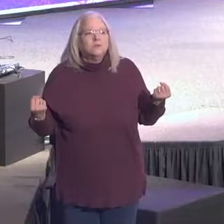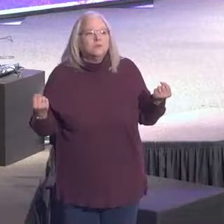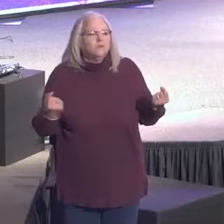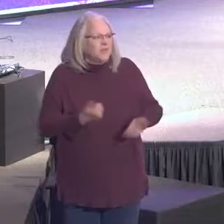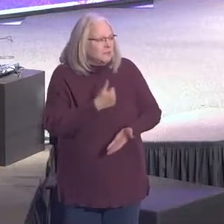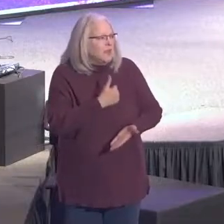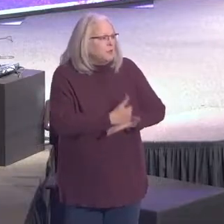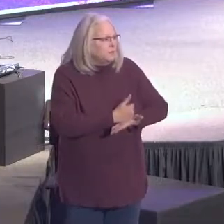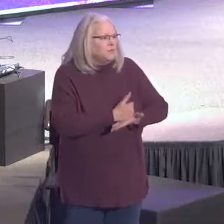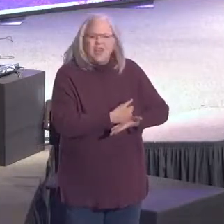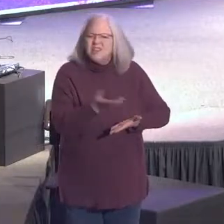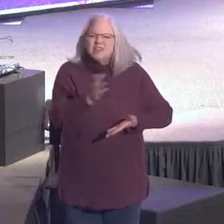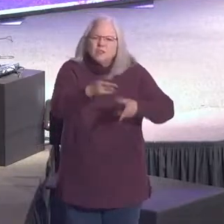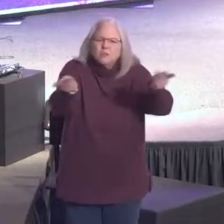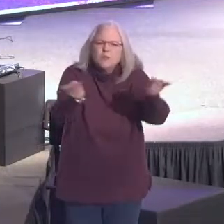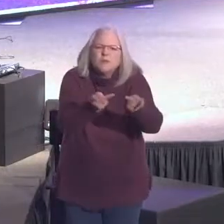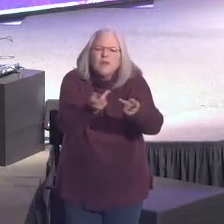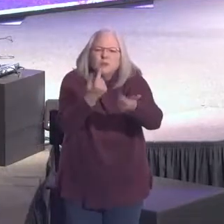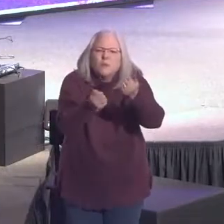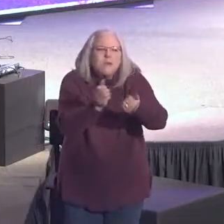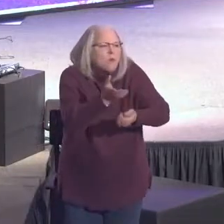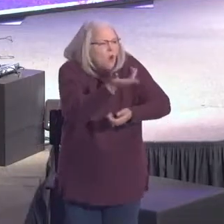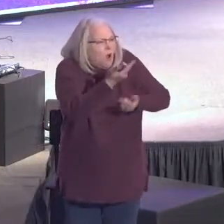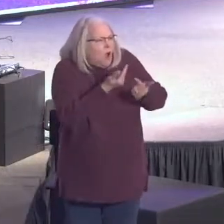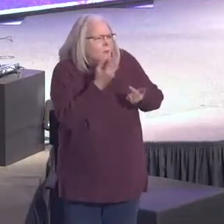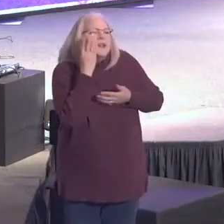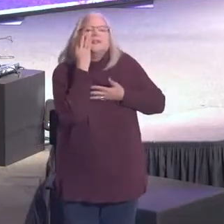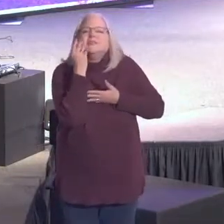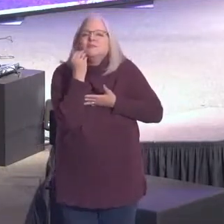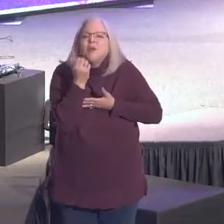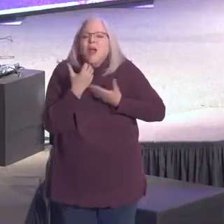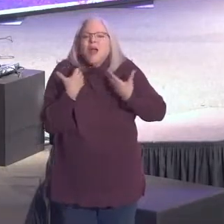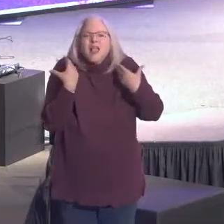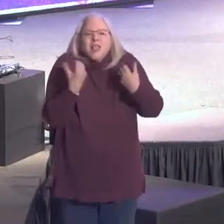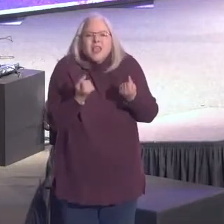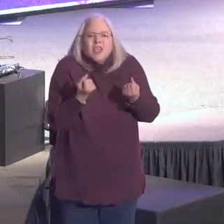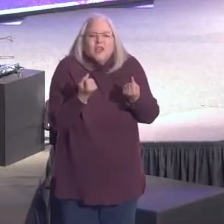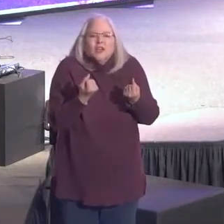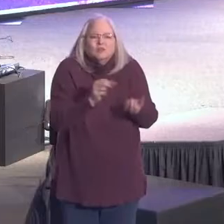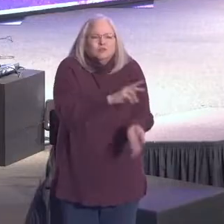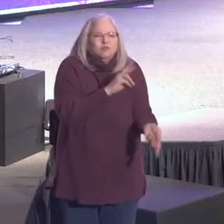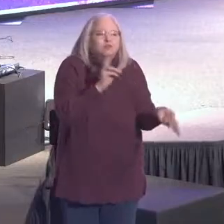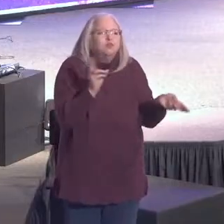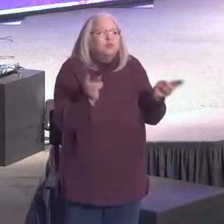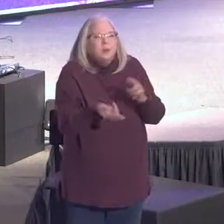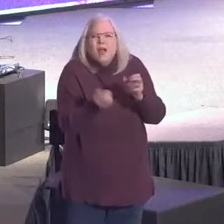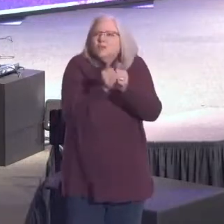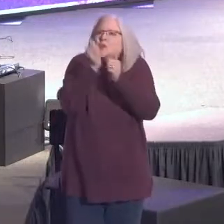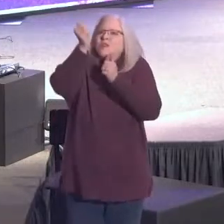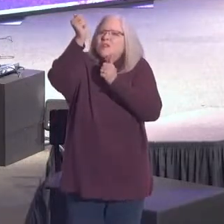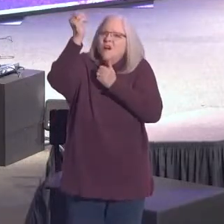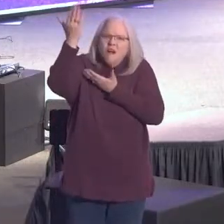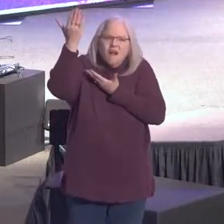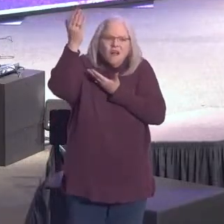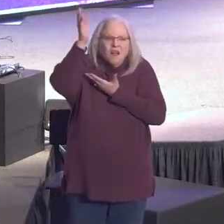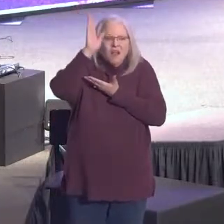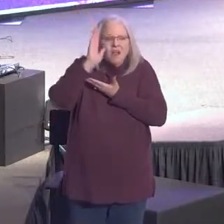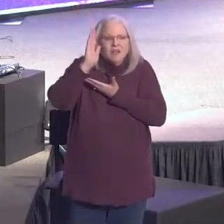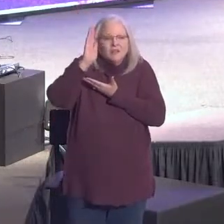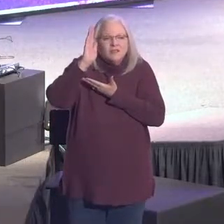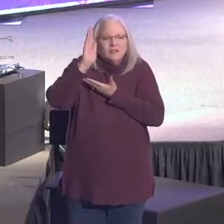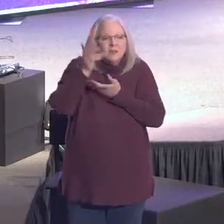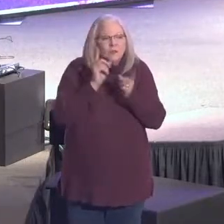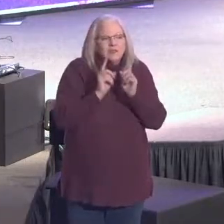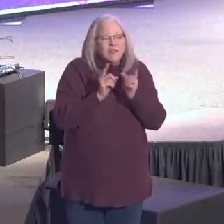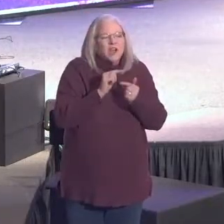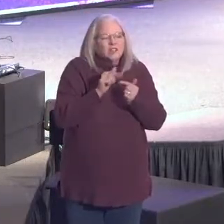That this could be a place where people come and experience healing and reconciliation with God. I want to